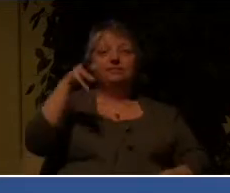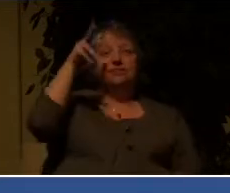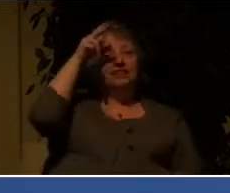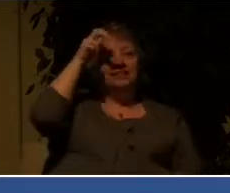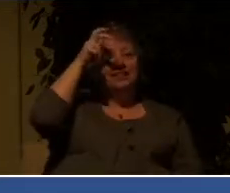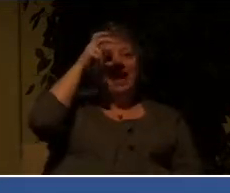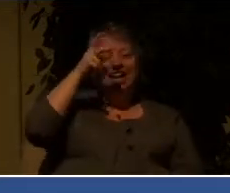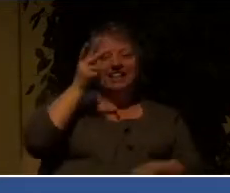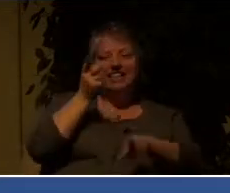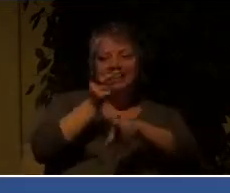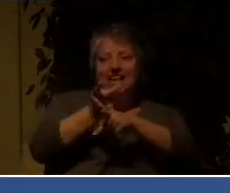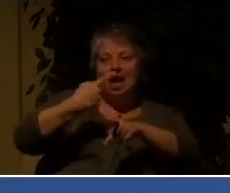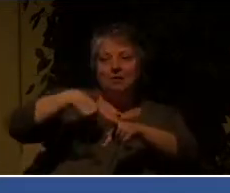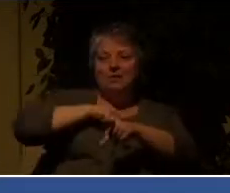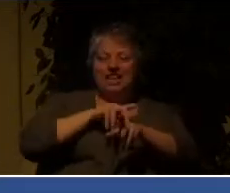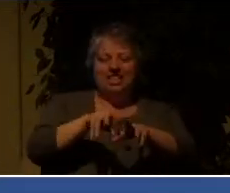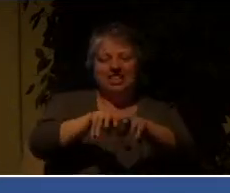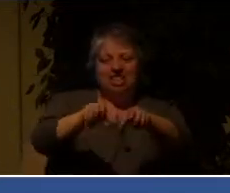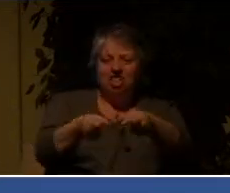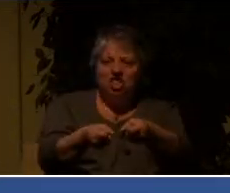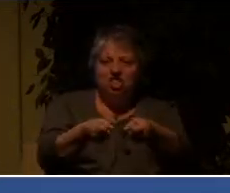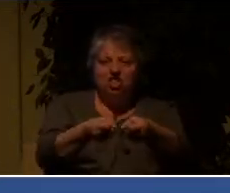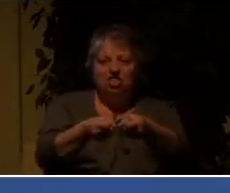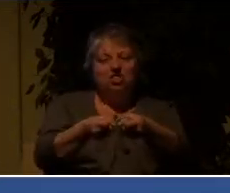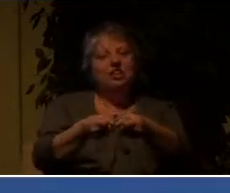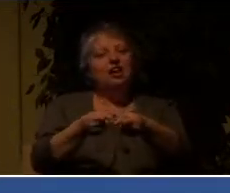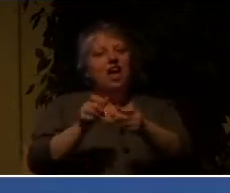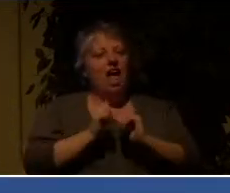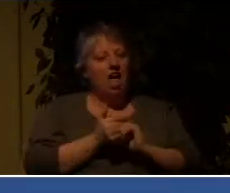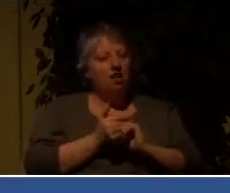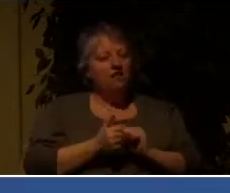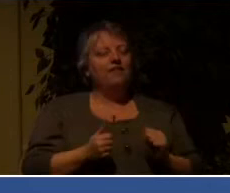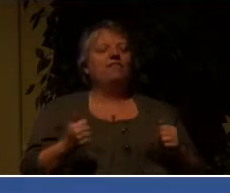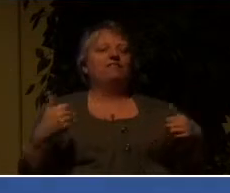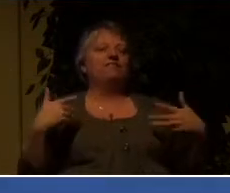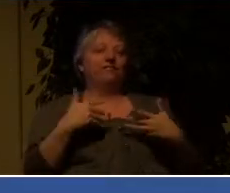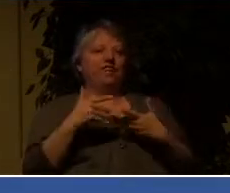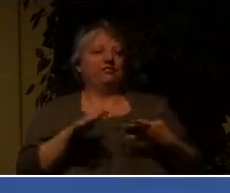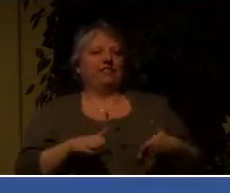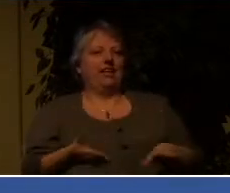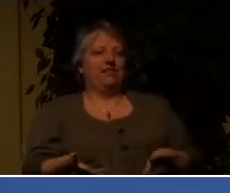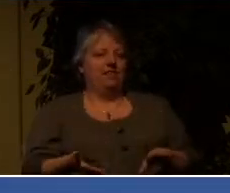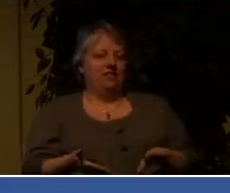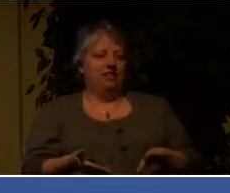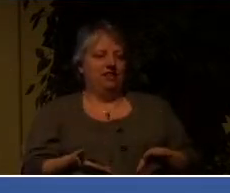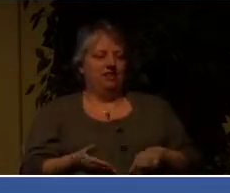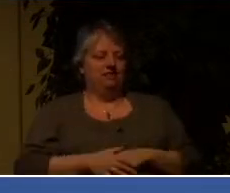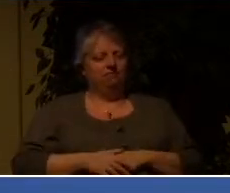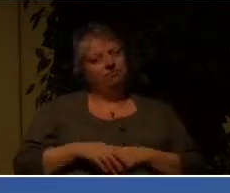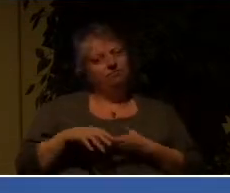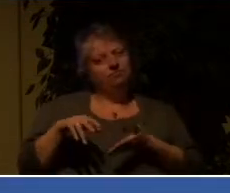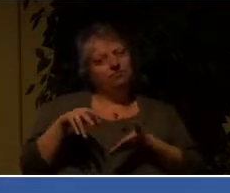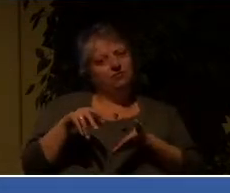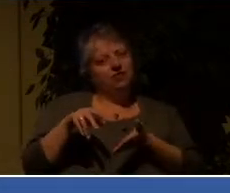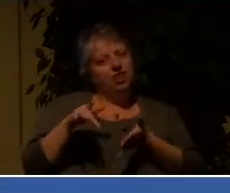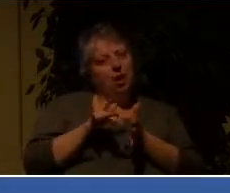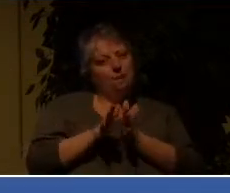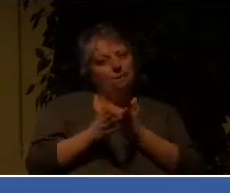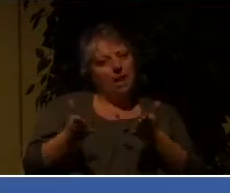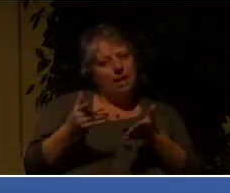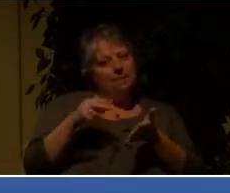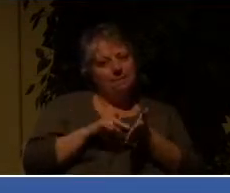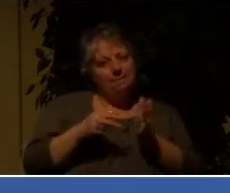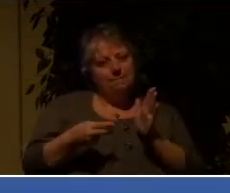bondage by the fear of death. And I think what scripture means by that is not simply